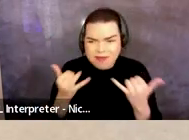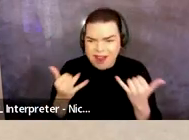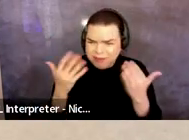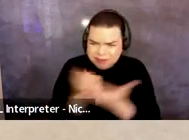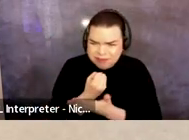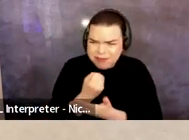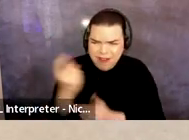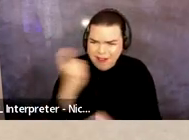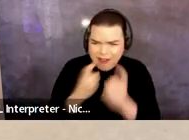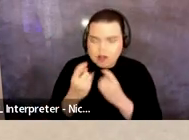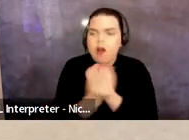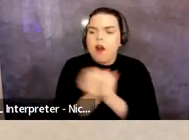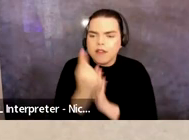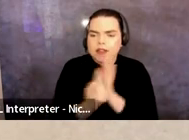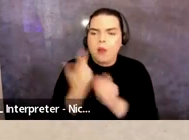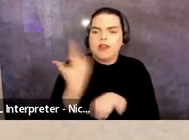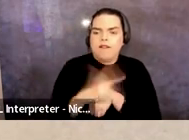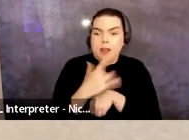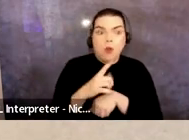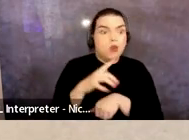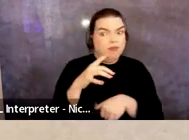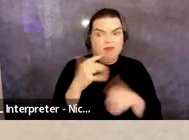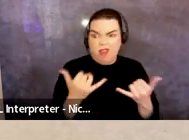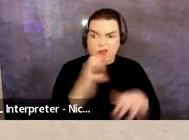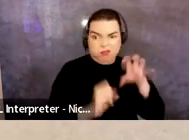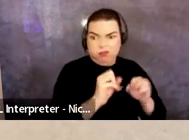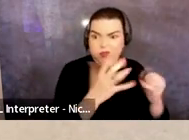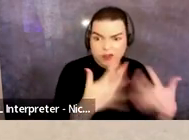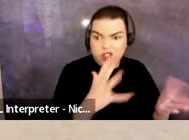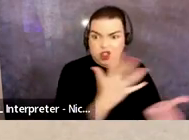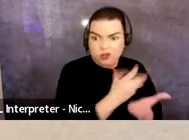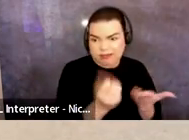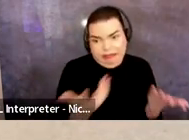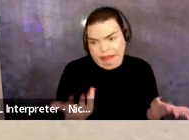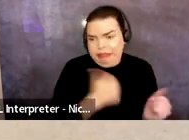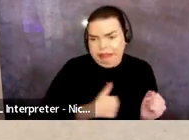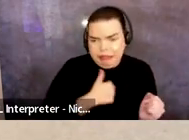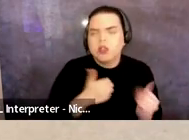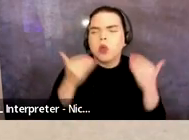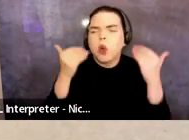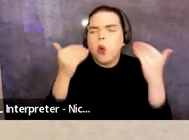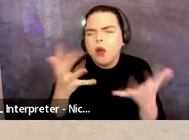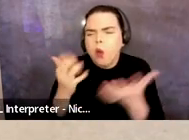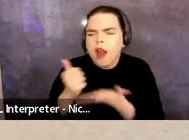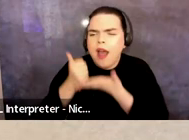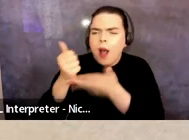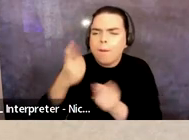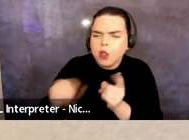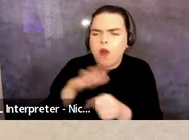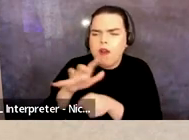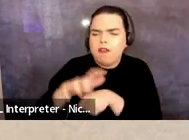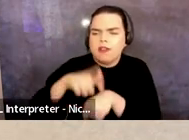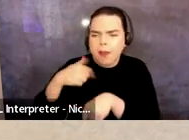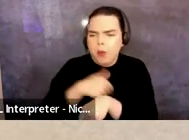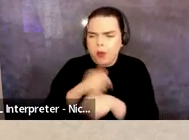on a first-come, first-served basis so we want to be able to help you give us enough time to give you time.